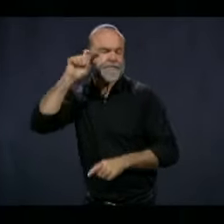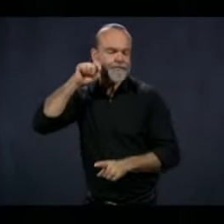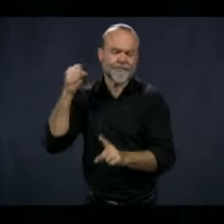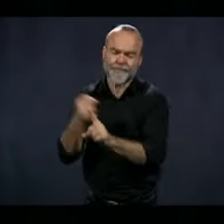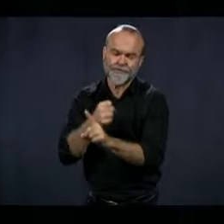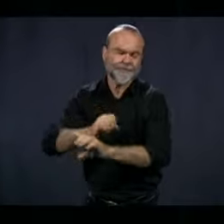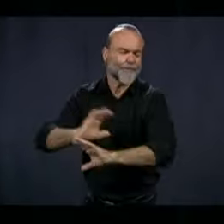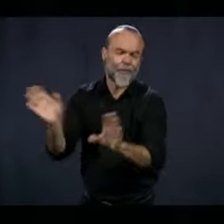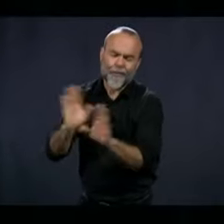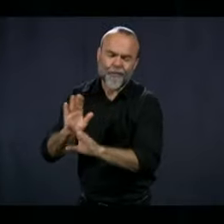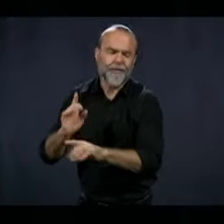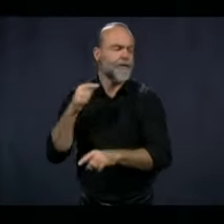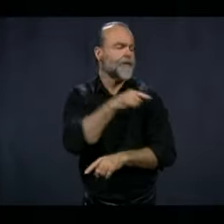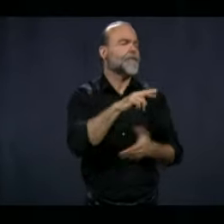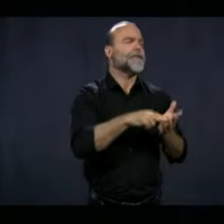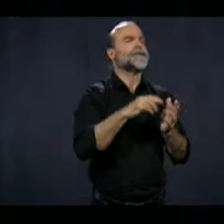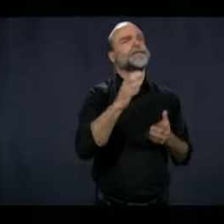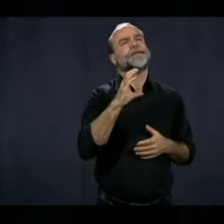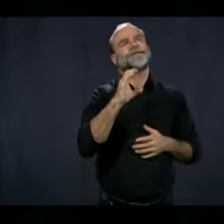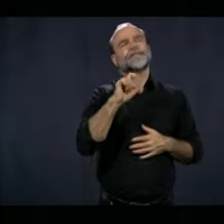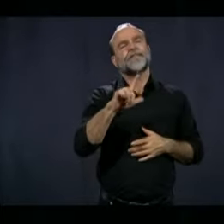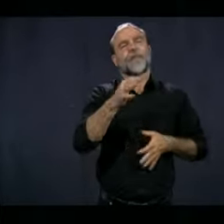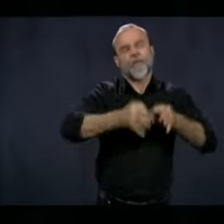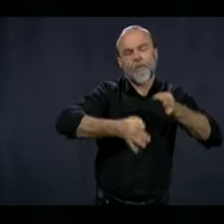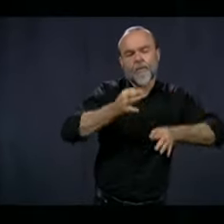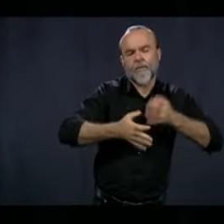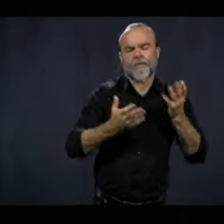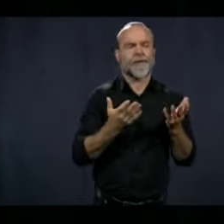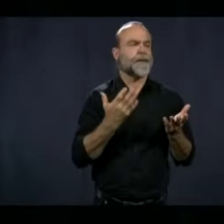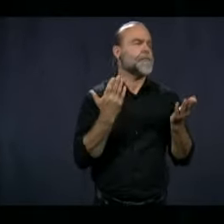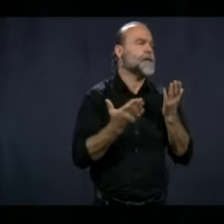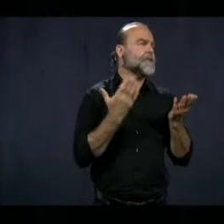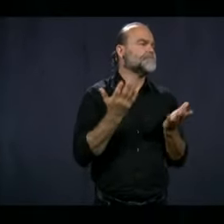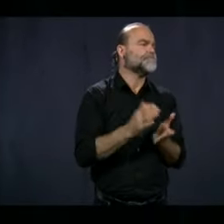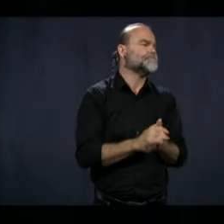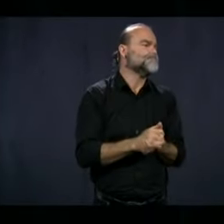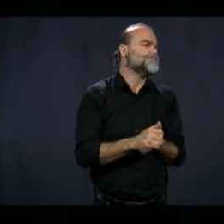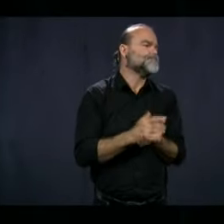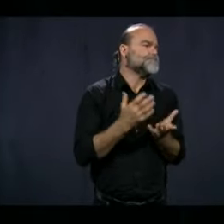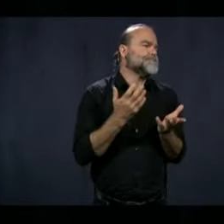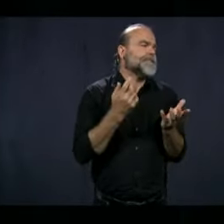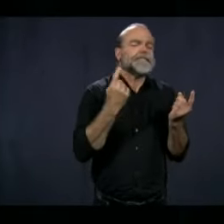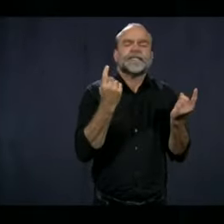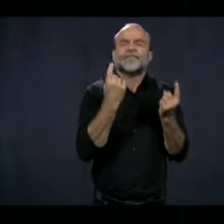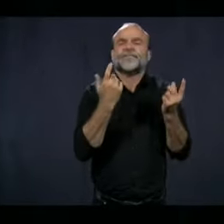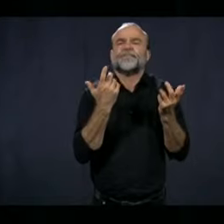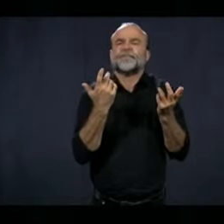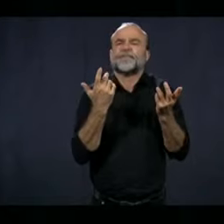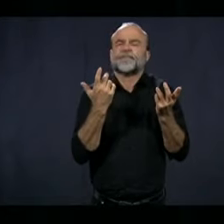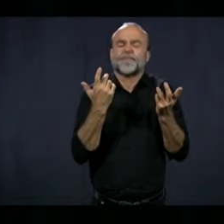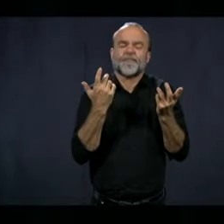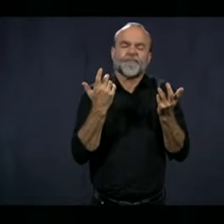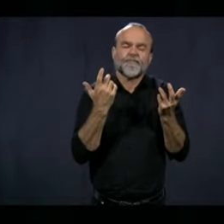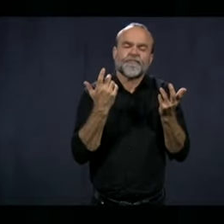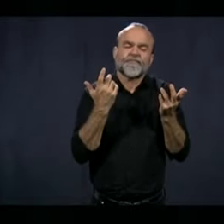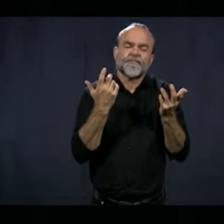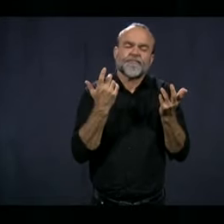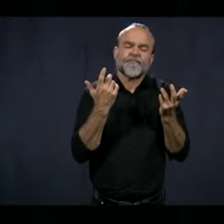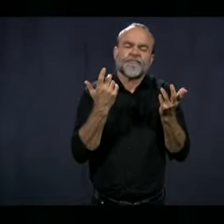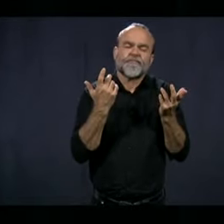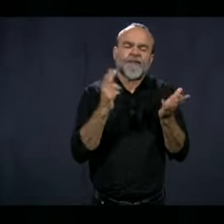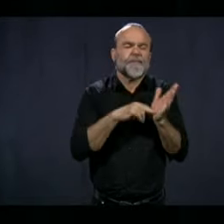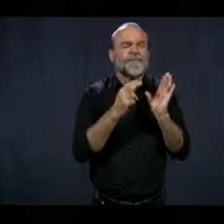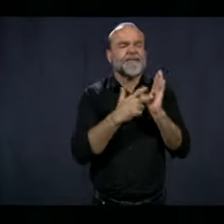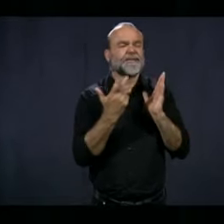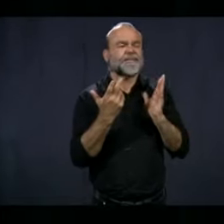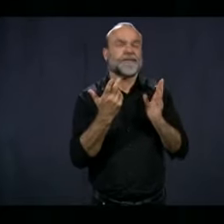I'm talking about maybe civil court, something that is more, less